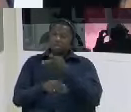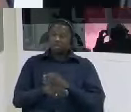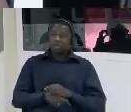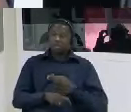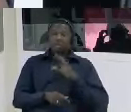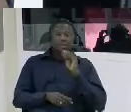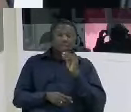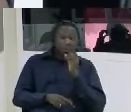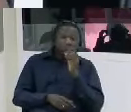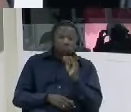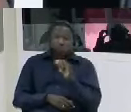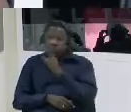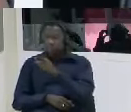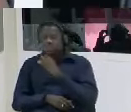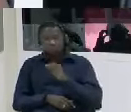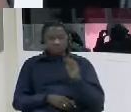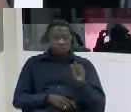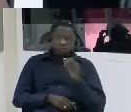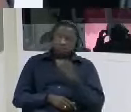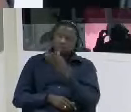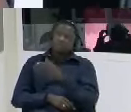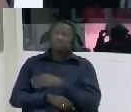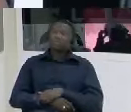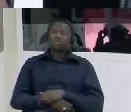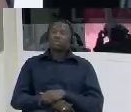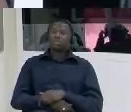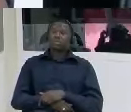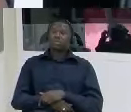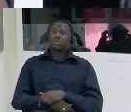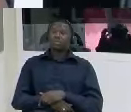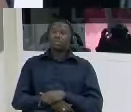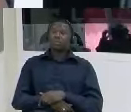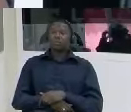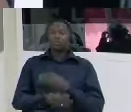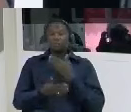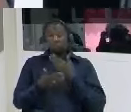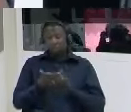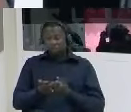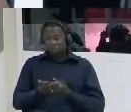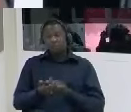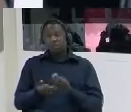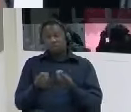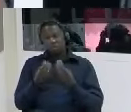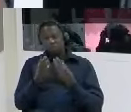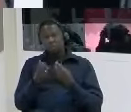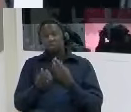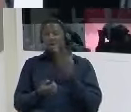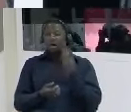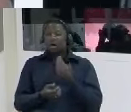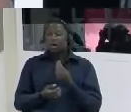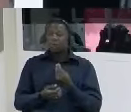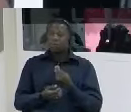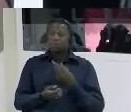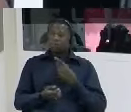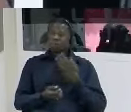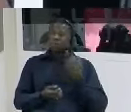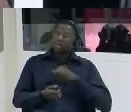please proceed tell us um how you got to um the nia and what happened when you got there